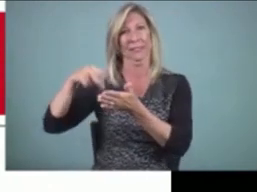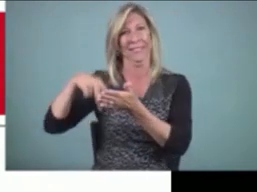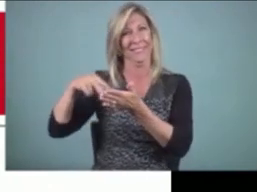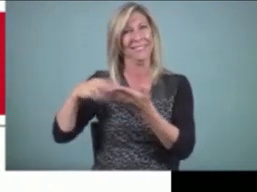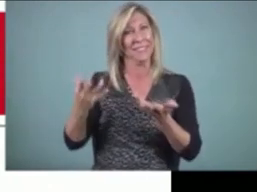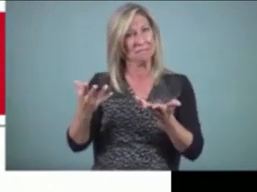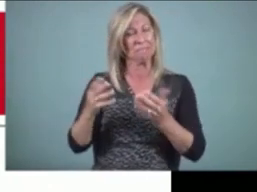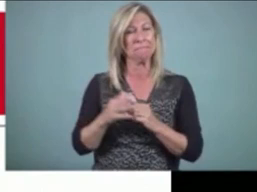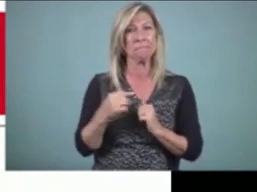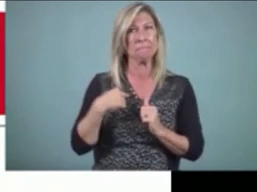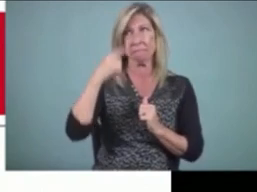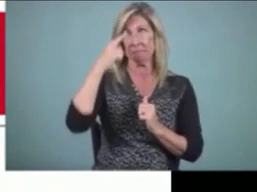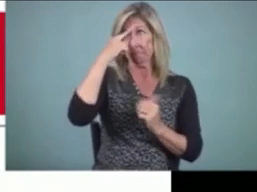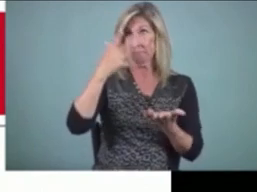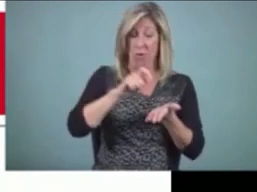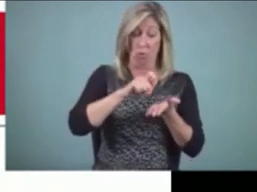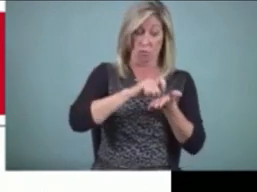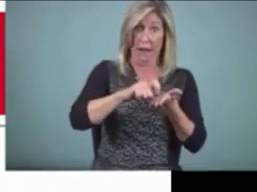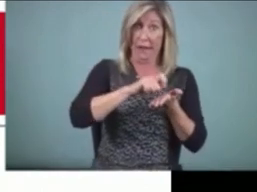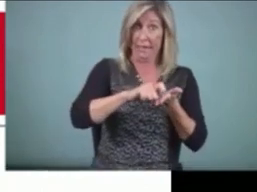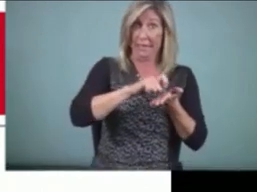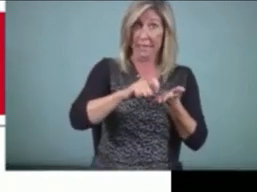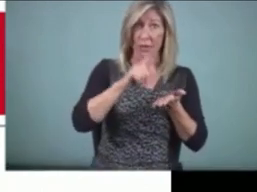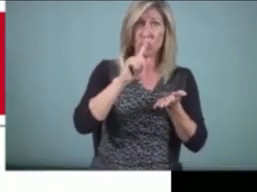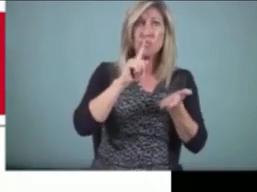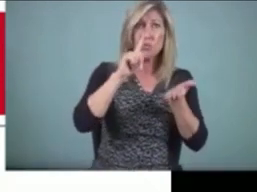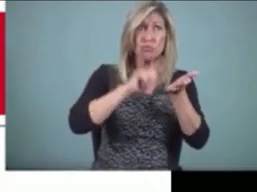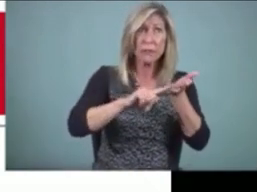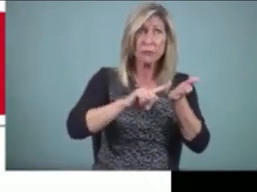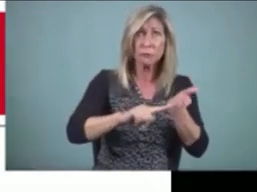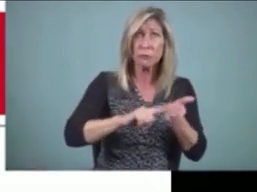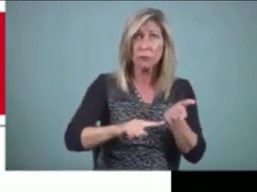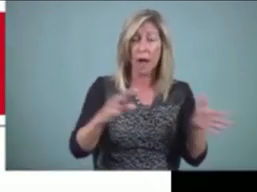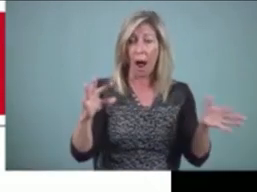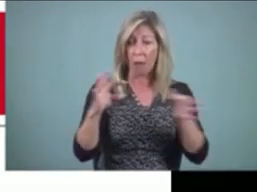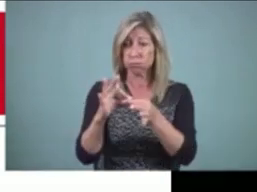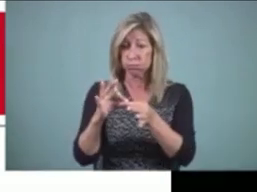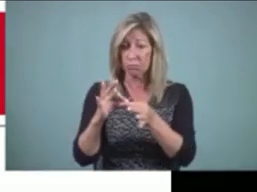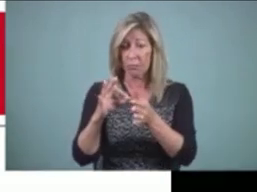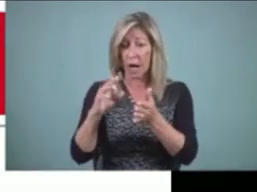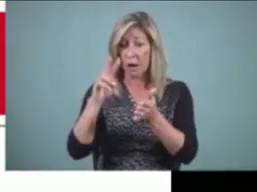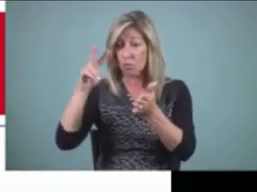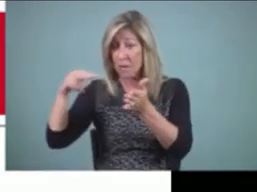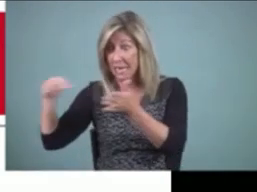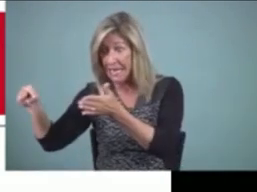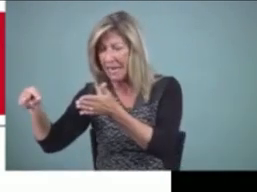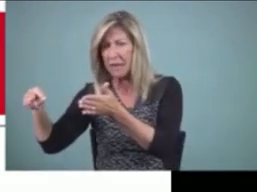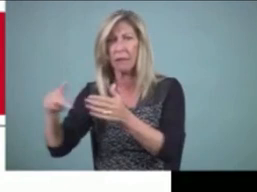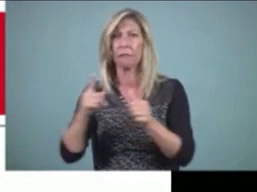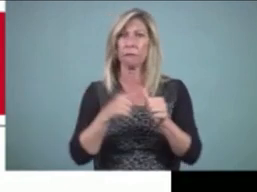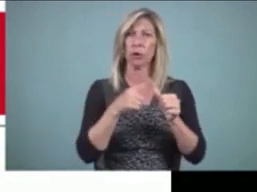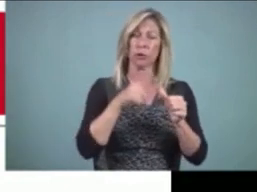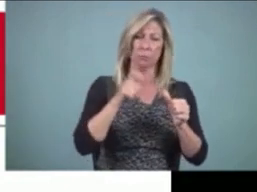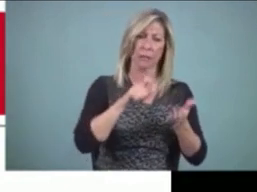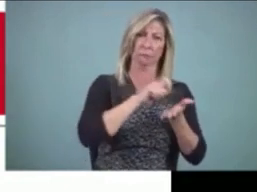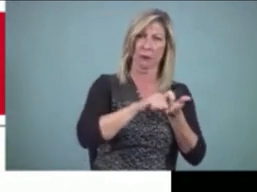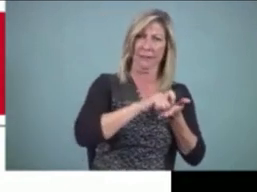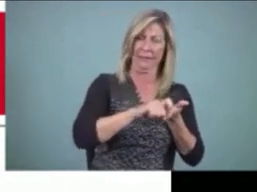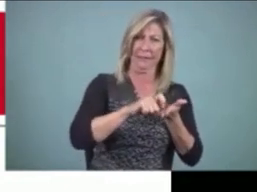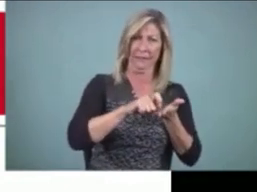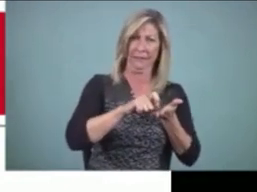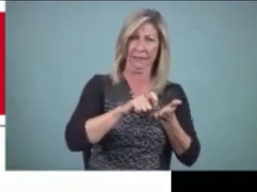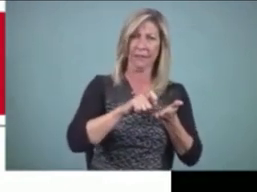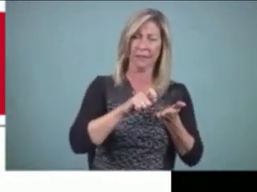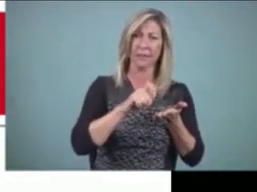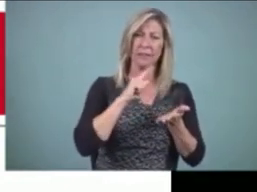edge because you have to write what's going to be read. But the, and the power of writing or the power of print as opposed